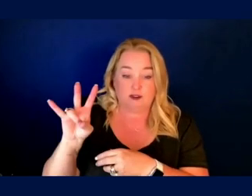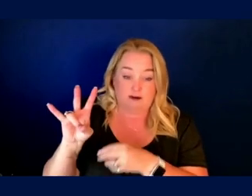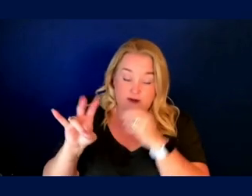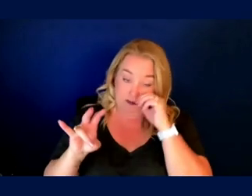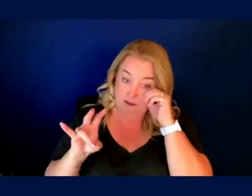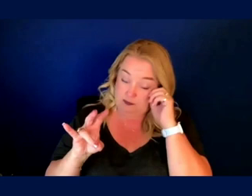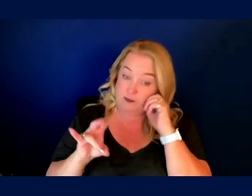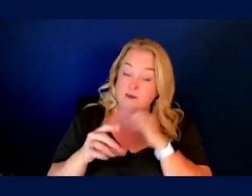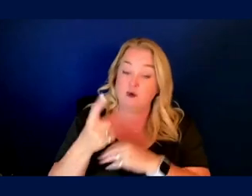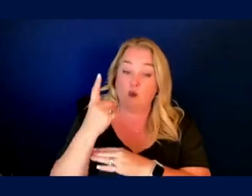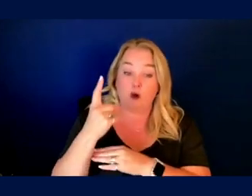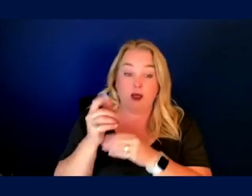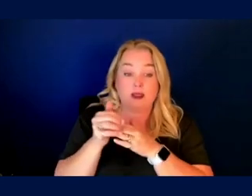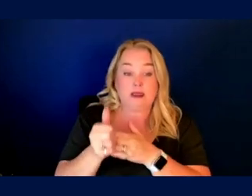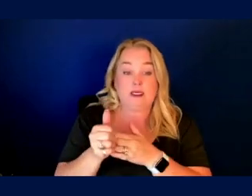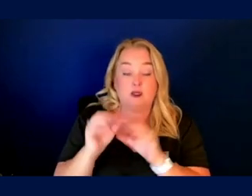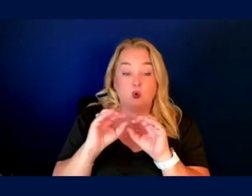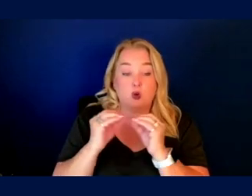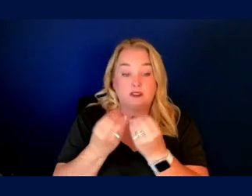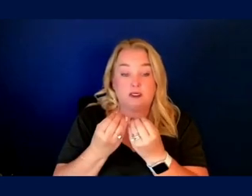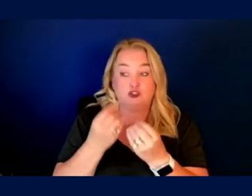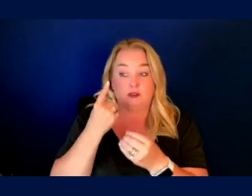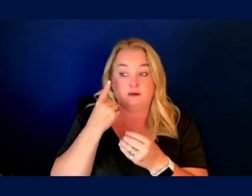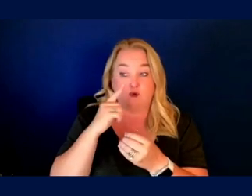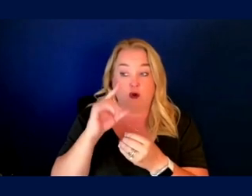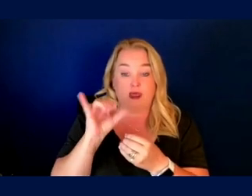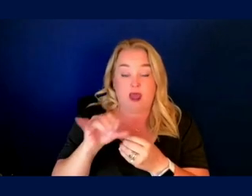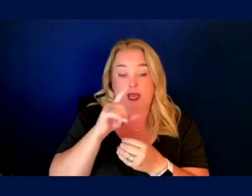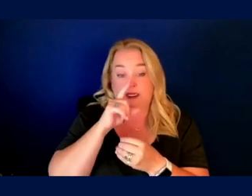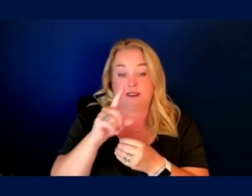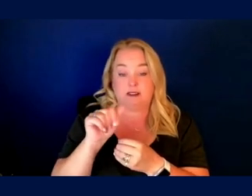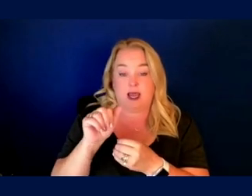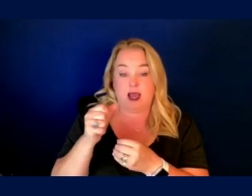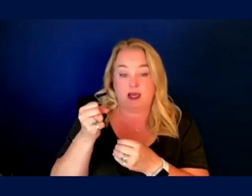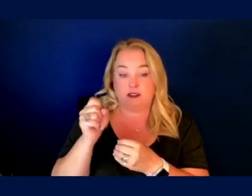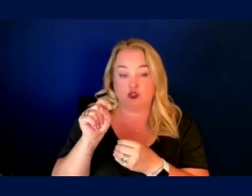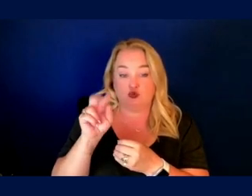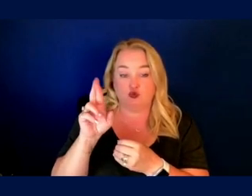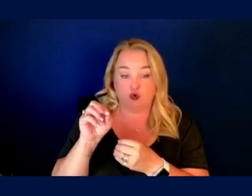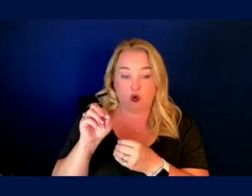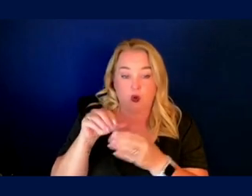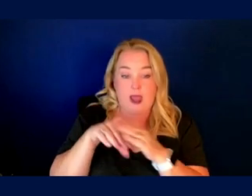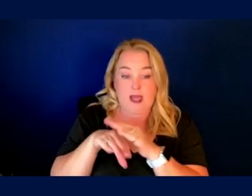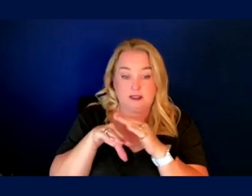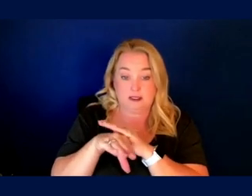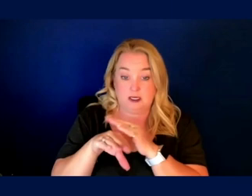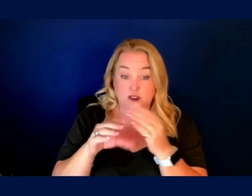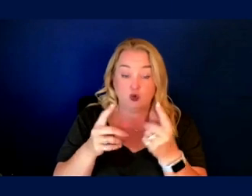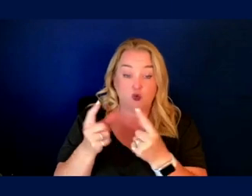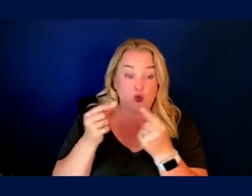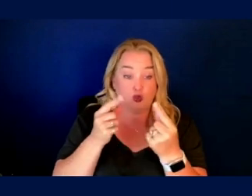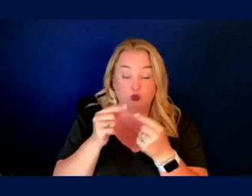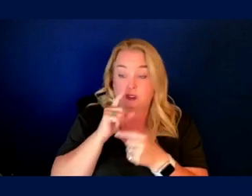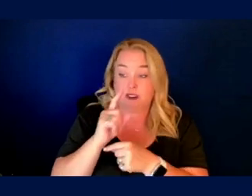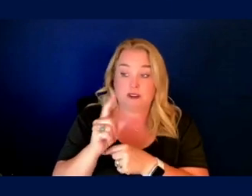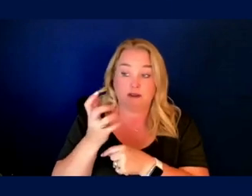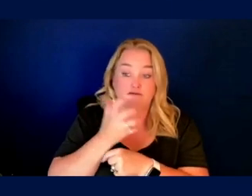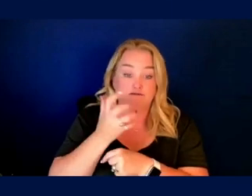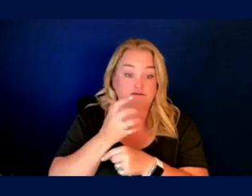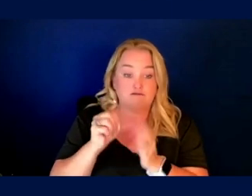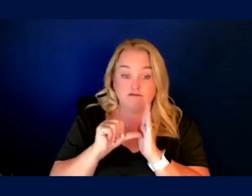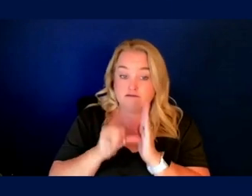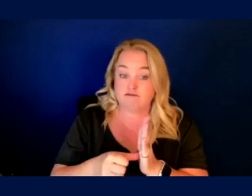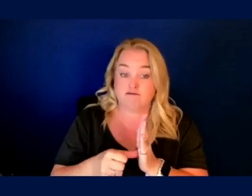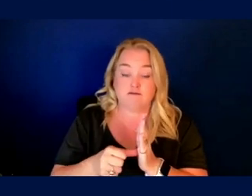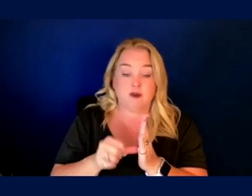One of the leading organizations in this area is Astro Access. What they are doing is very impressive, including flying disabled